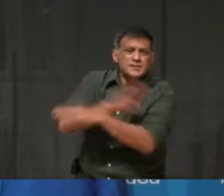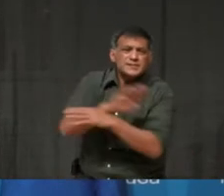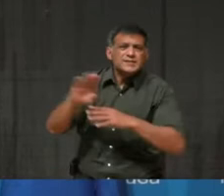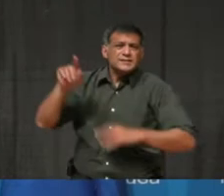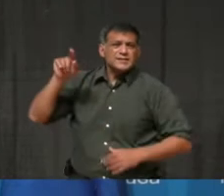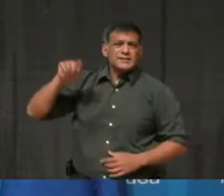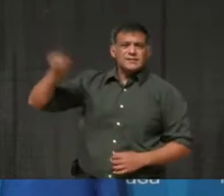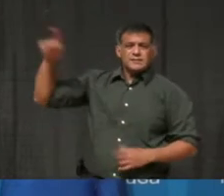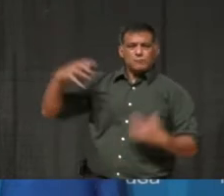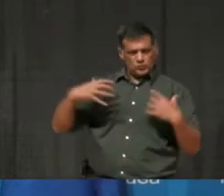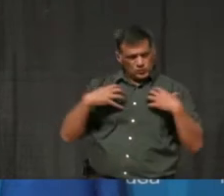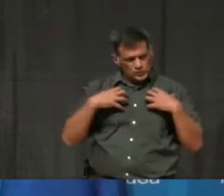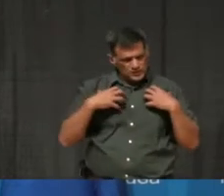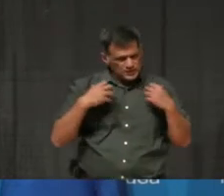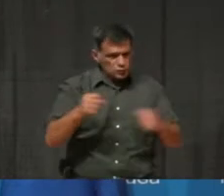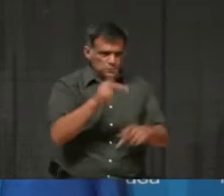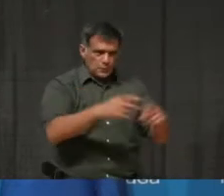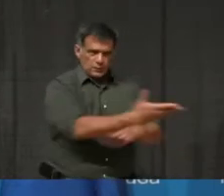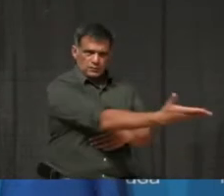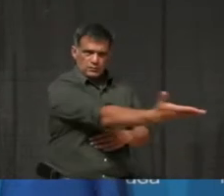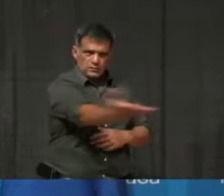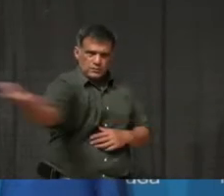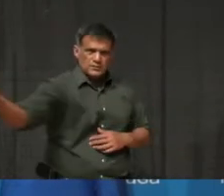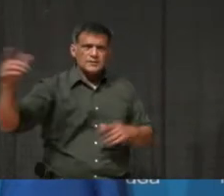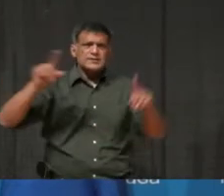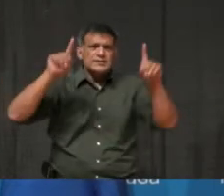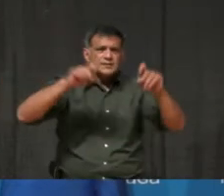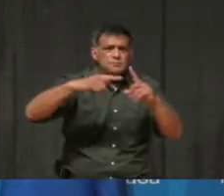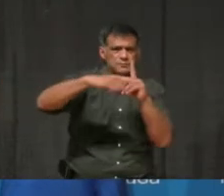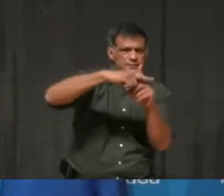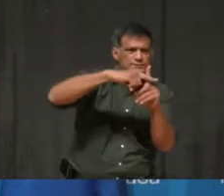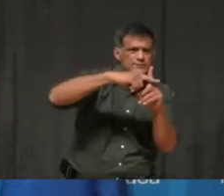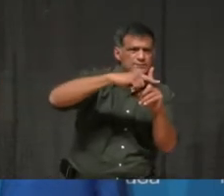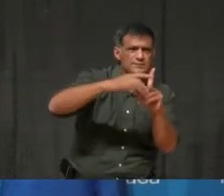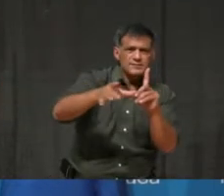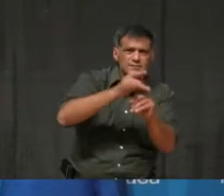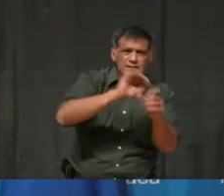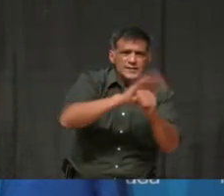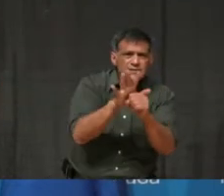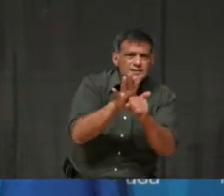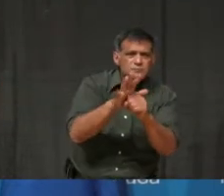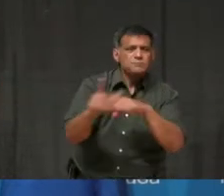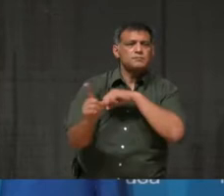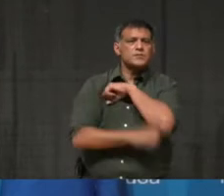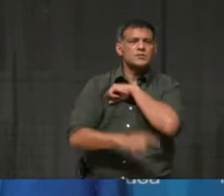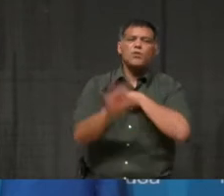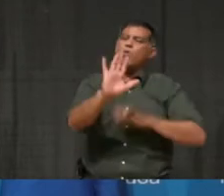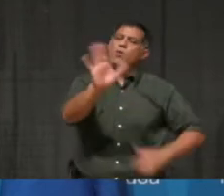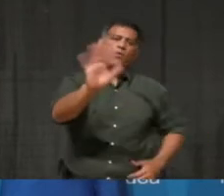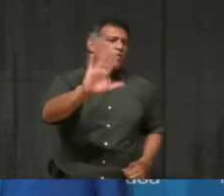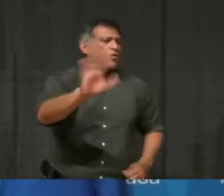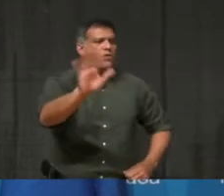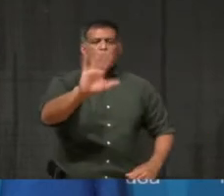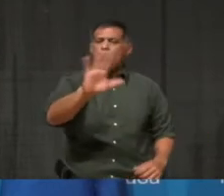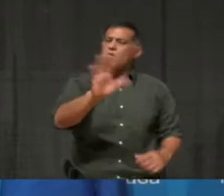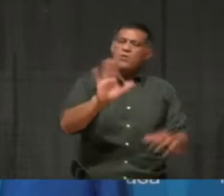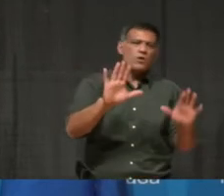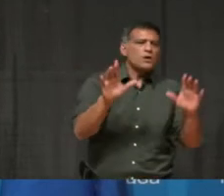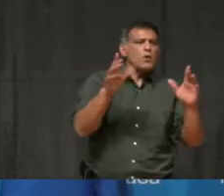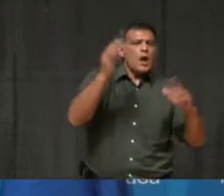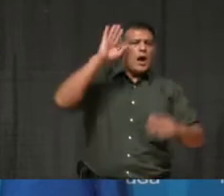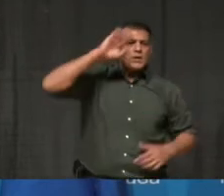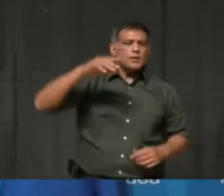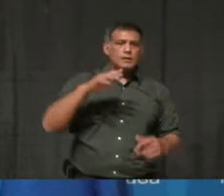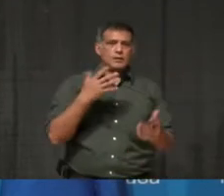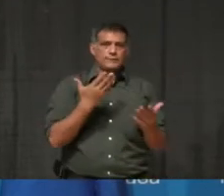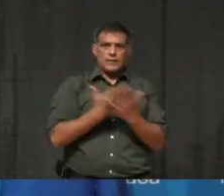who test positive for COVID-19 that they will not be penalized. There is plenty of evidence that people with symptoms are